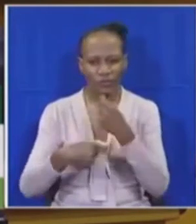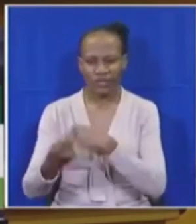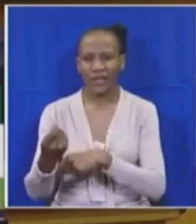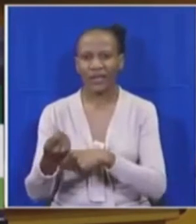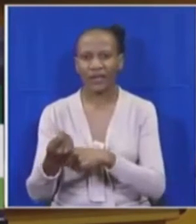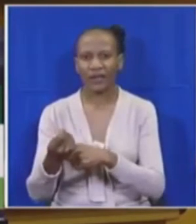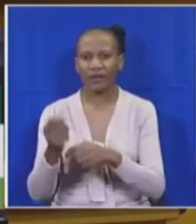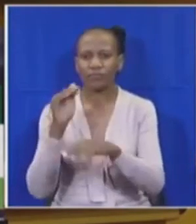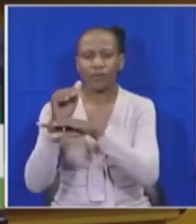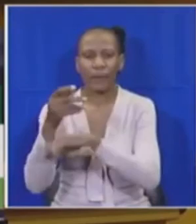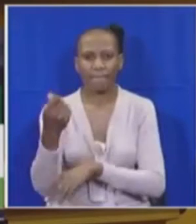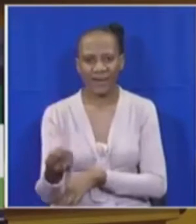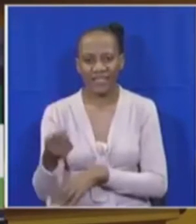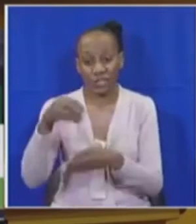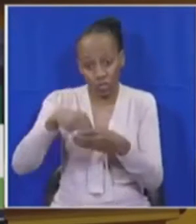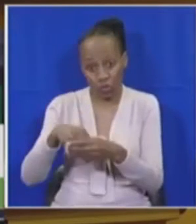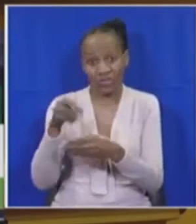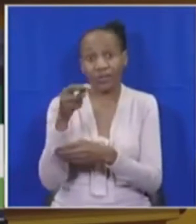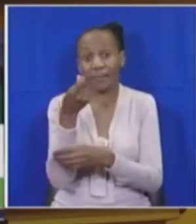involving the rent.